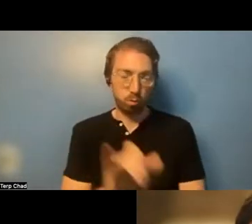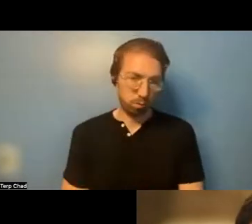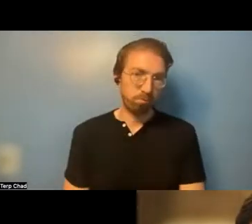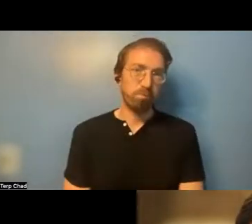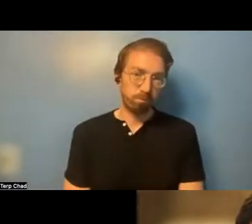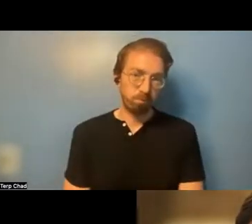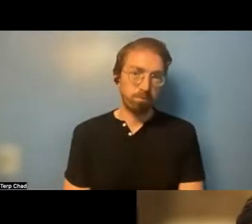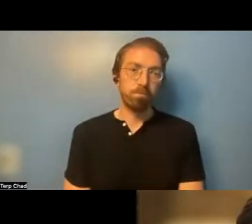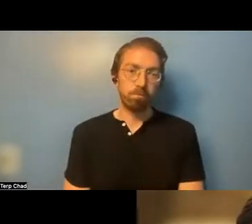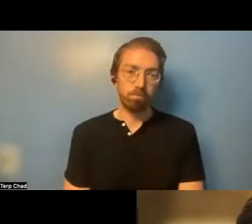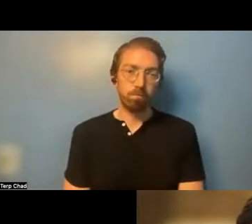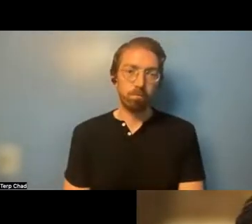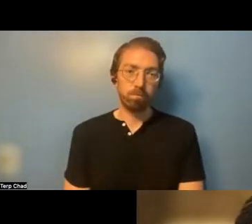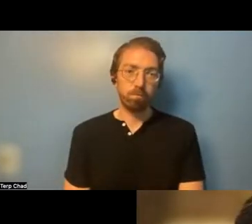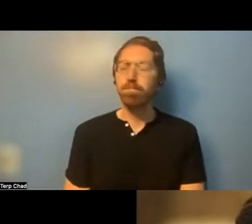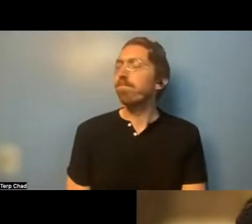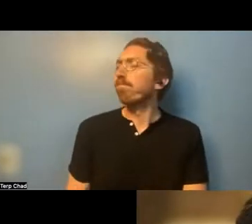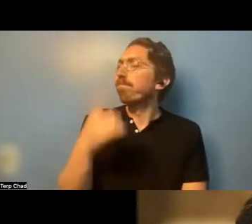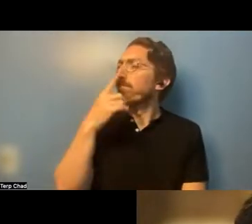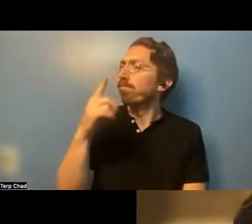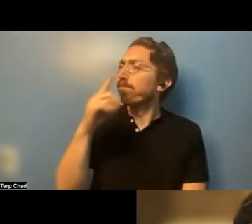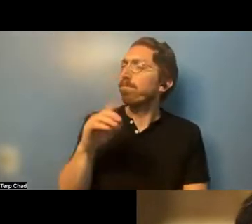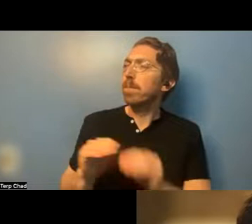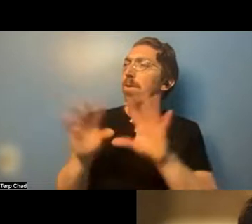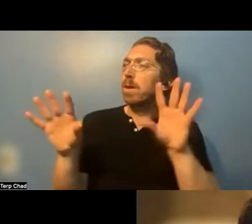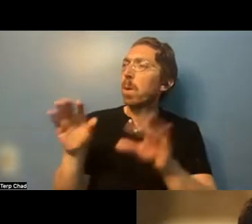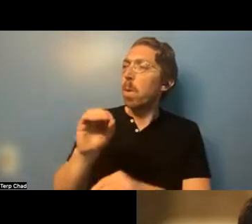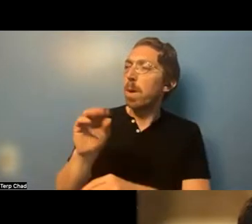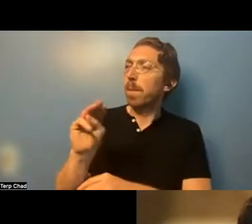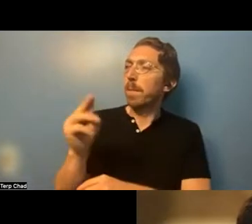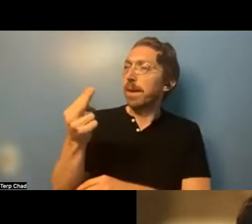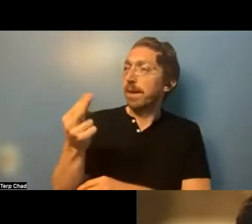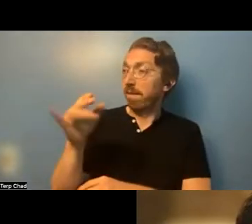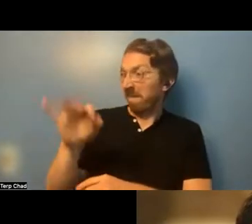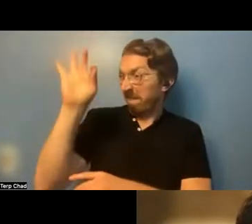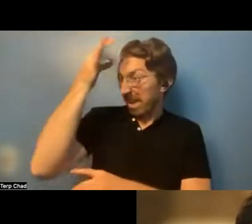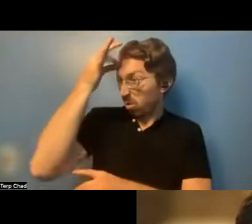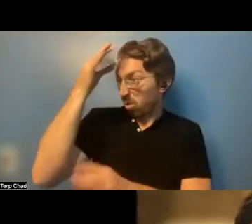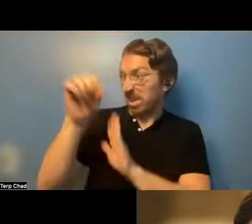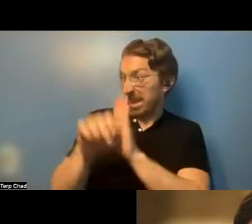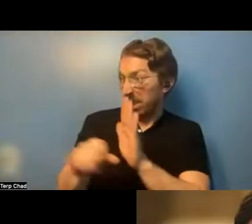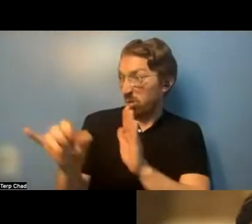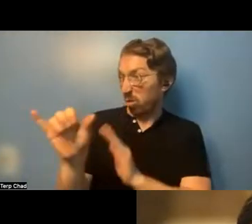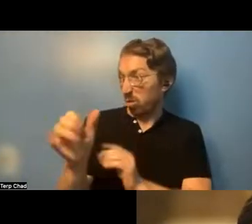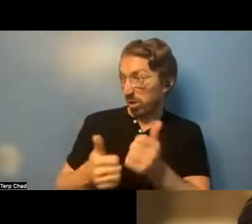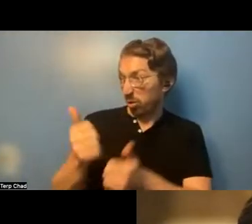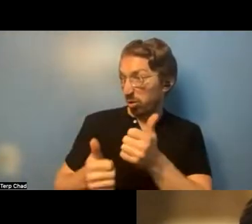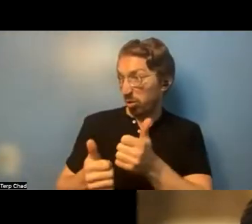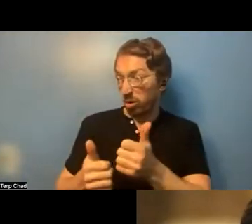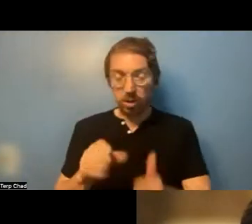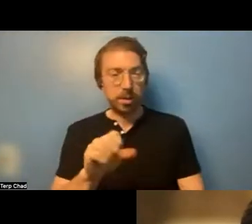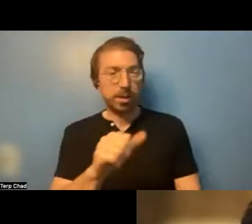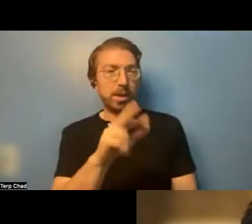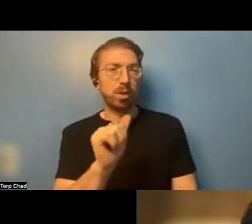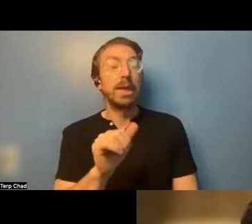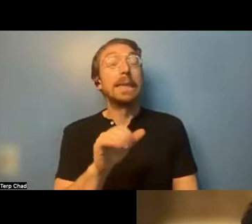And can you clarify if OMH is federal or state? Yes, I just saw that question in the chat. Great question.